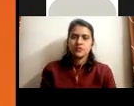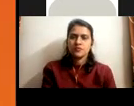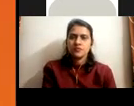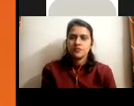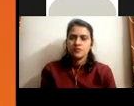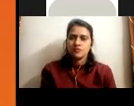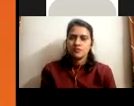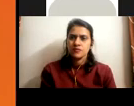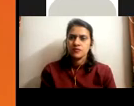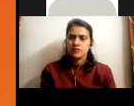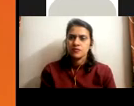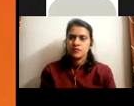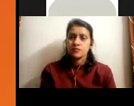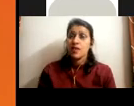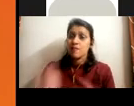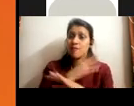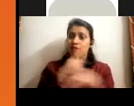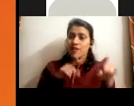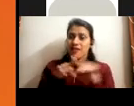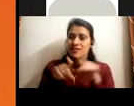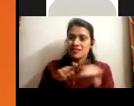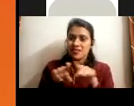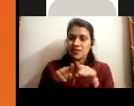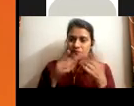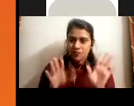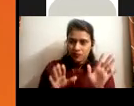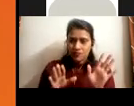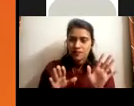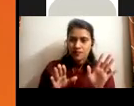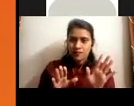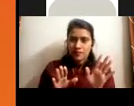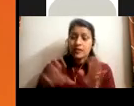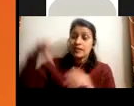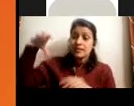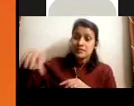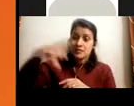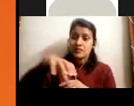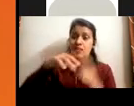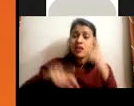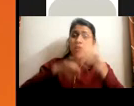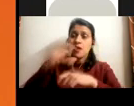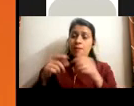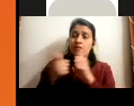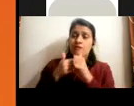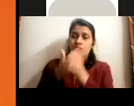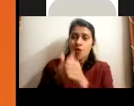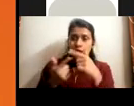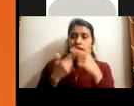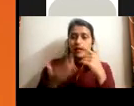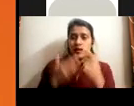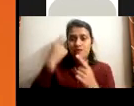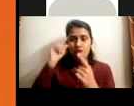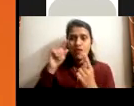now I, I talk about an example, which we worked with sector, sector skill council. Um, you know, so far we've talked about IT job.